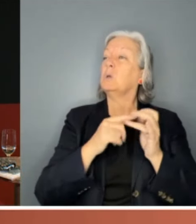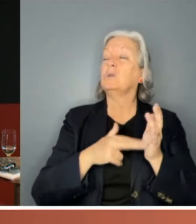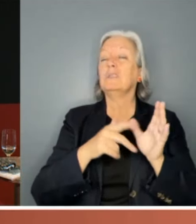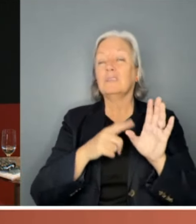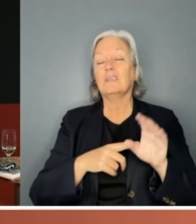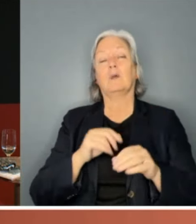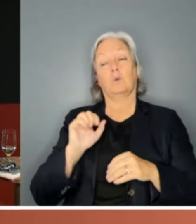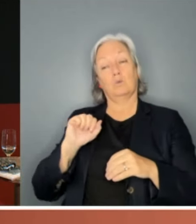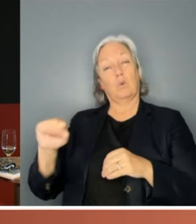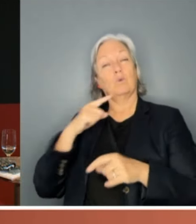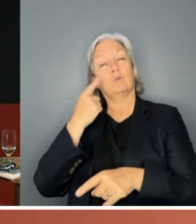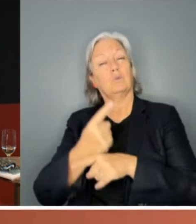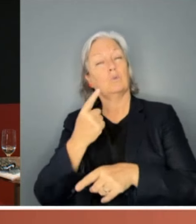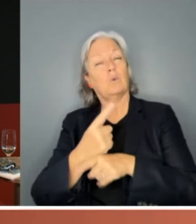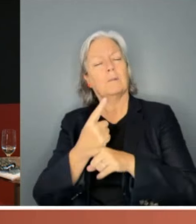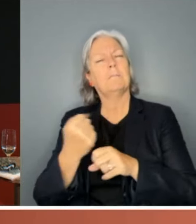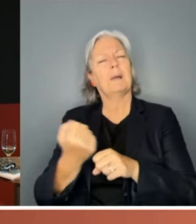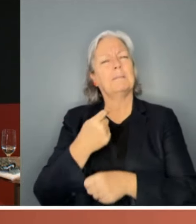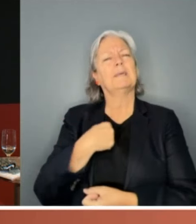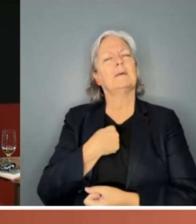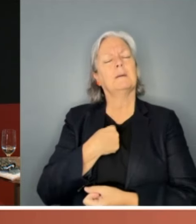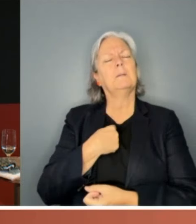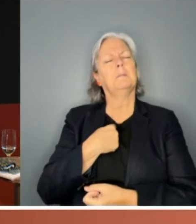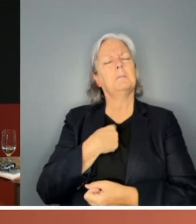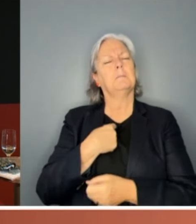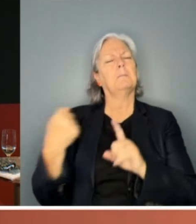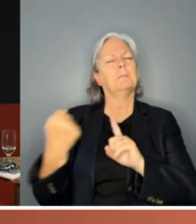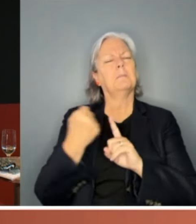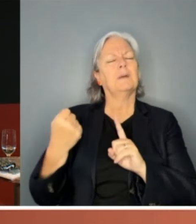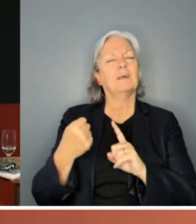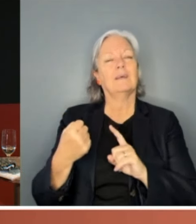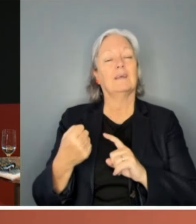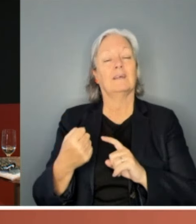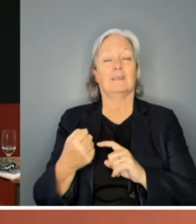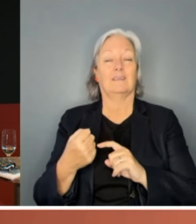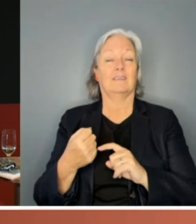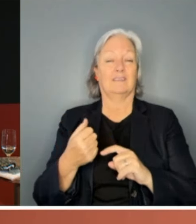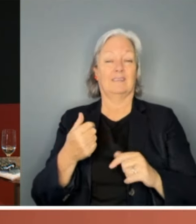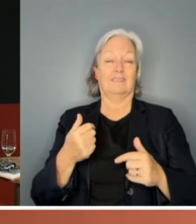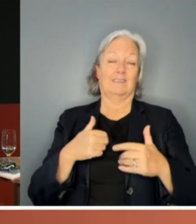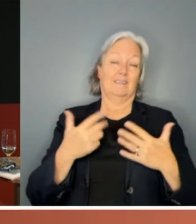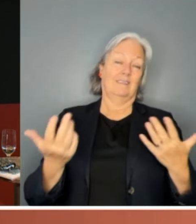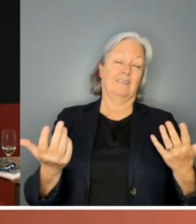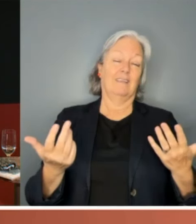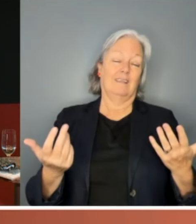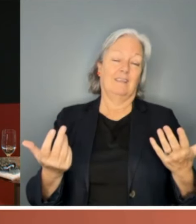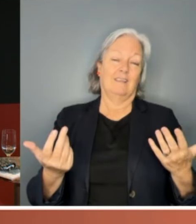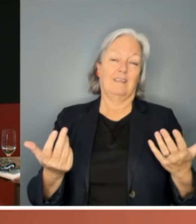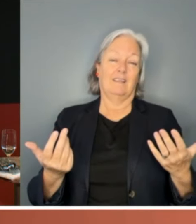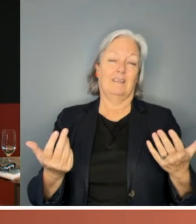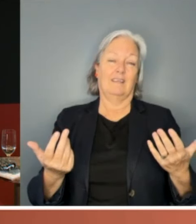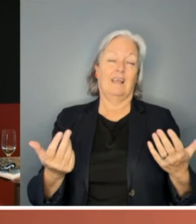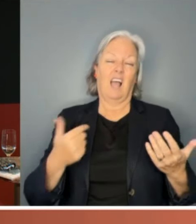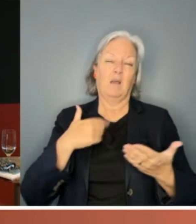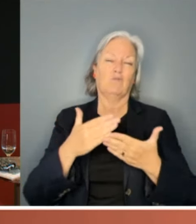today has made me think more about it. Like, I'm a feminist, I don't make any secret about that. But, yeah, I